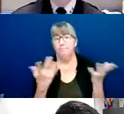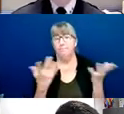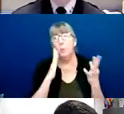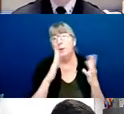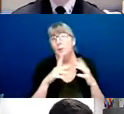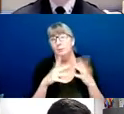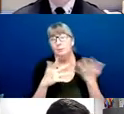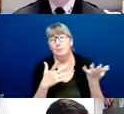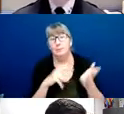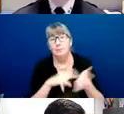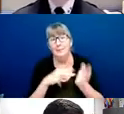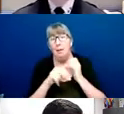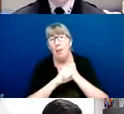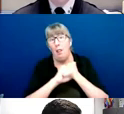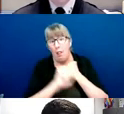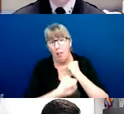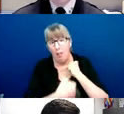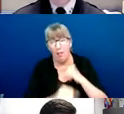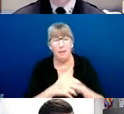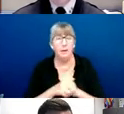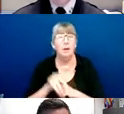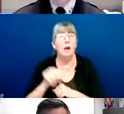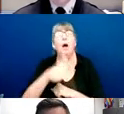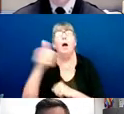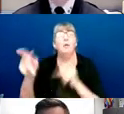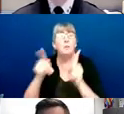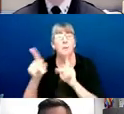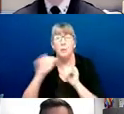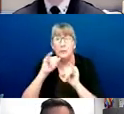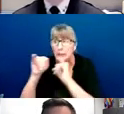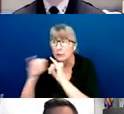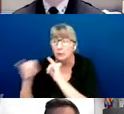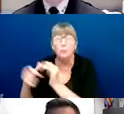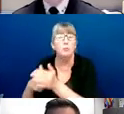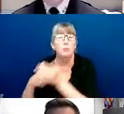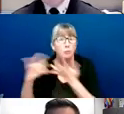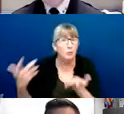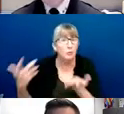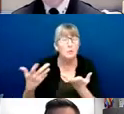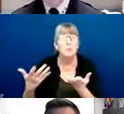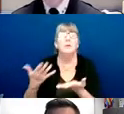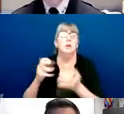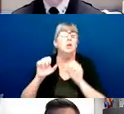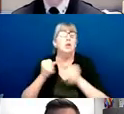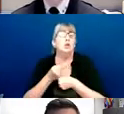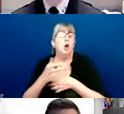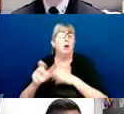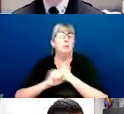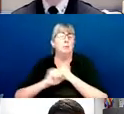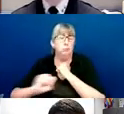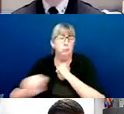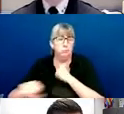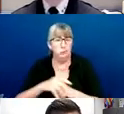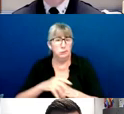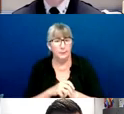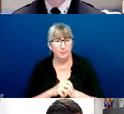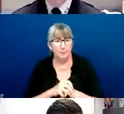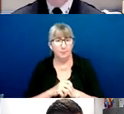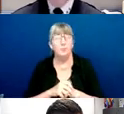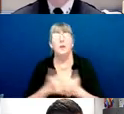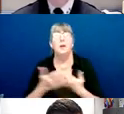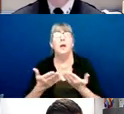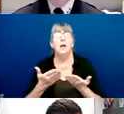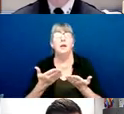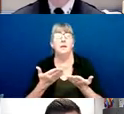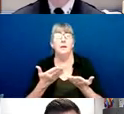The volume and nature of the evidence that must be assessed and collected is also a determining factor